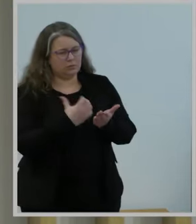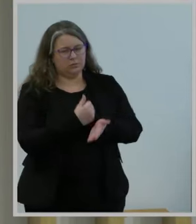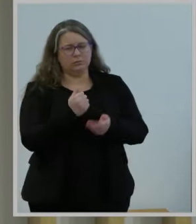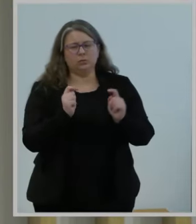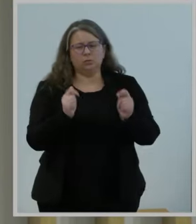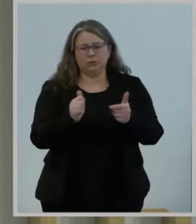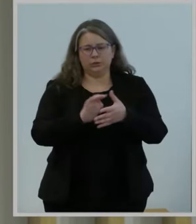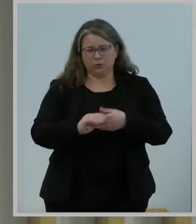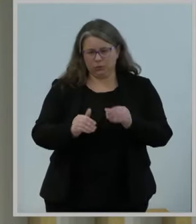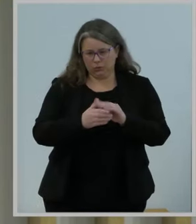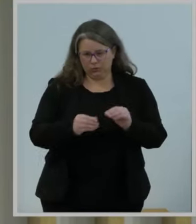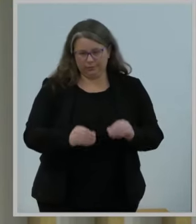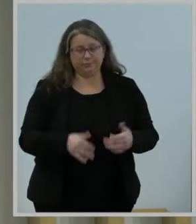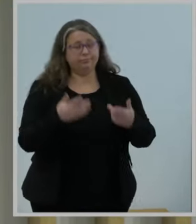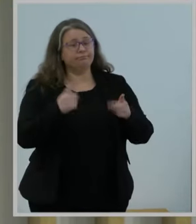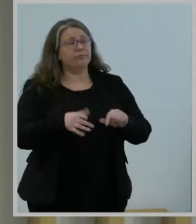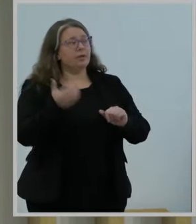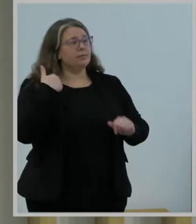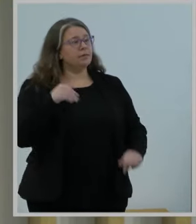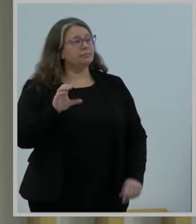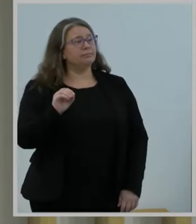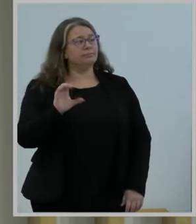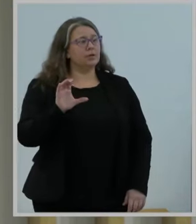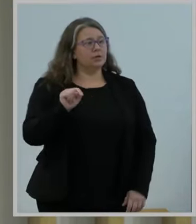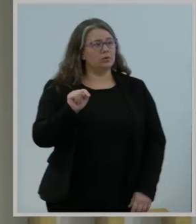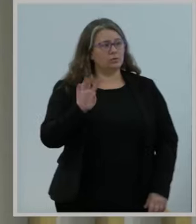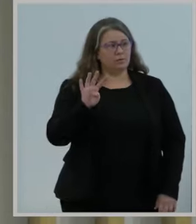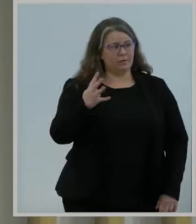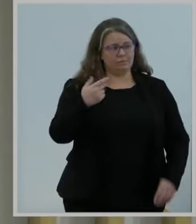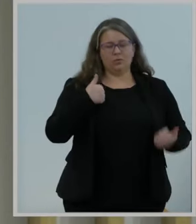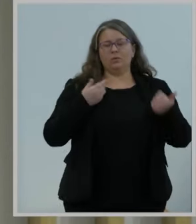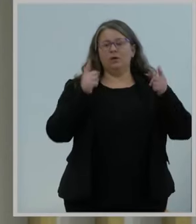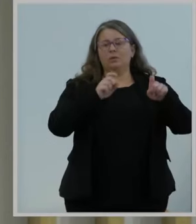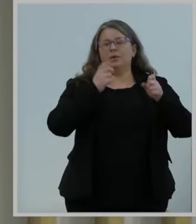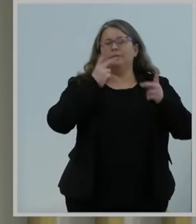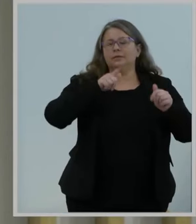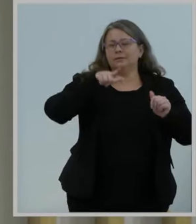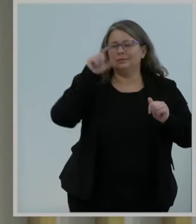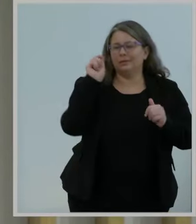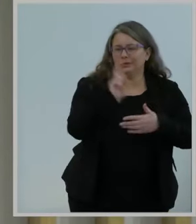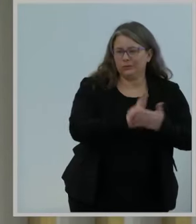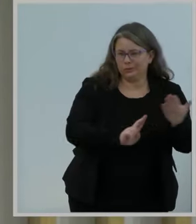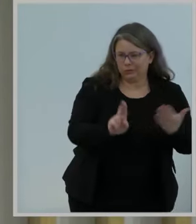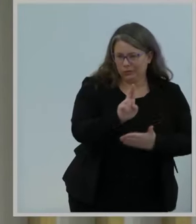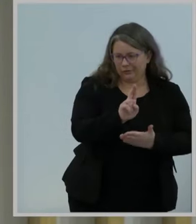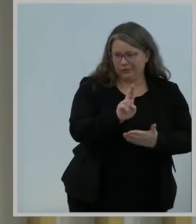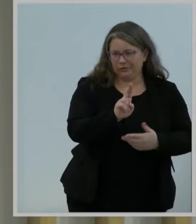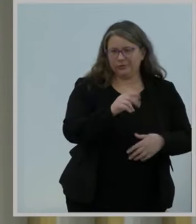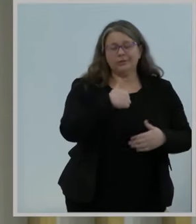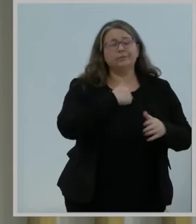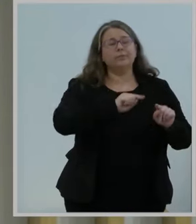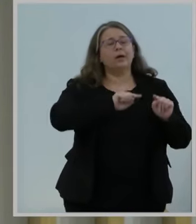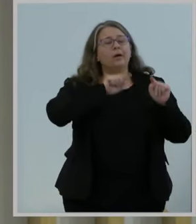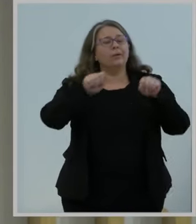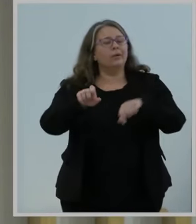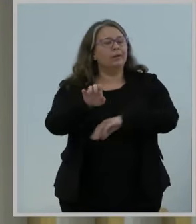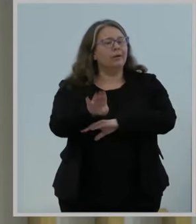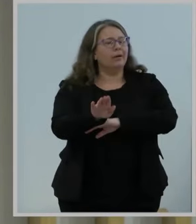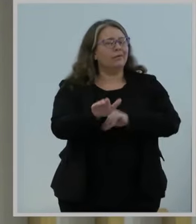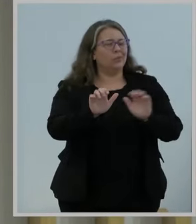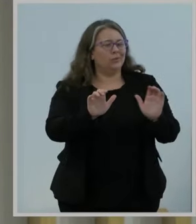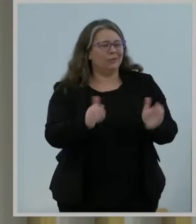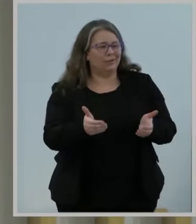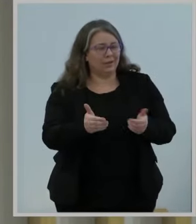October 4th, I was at Gallaudet University. I spoke at an afternoon class taught by the school's